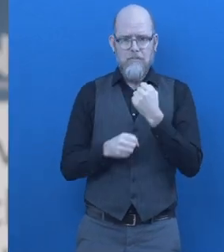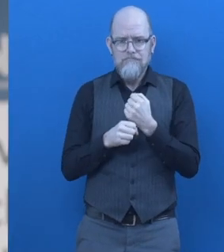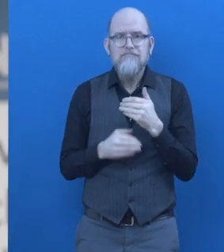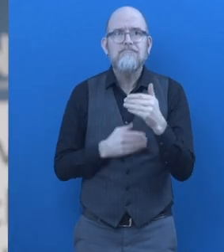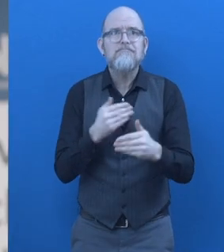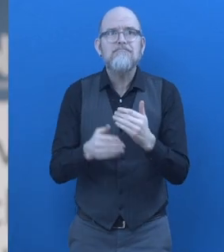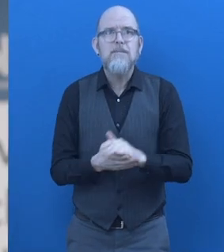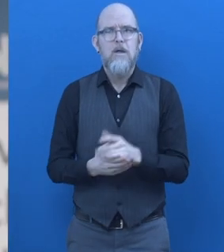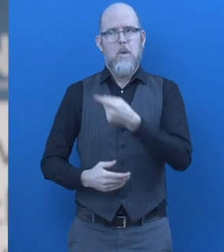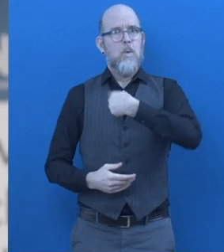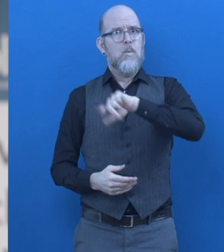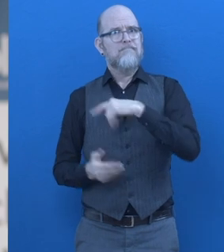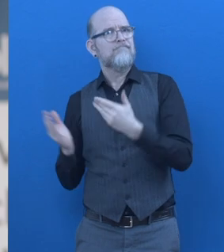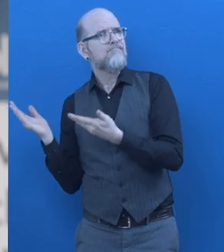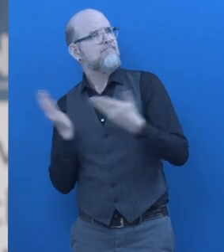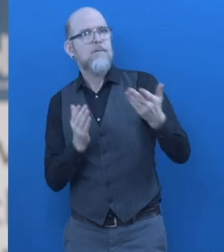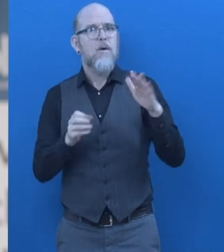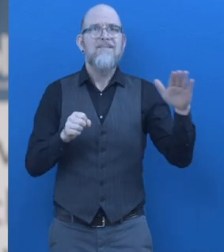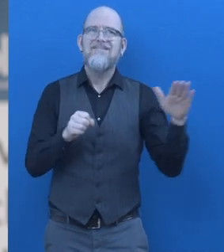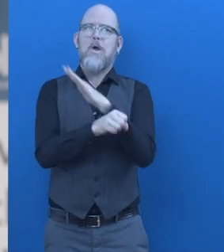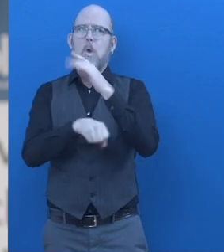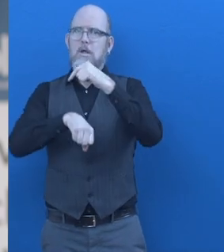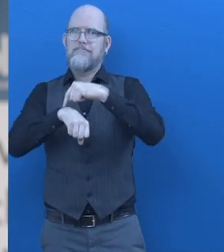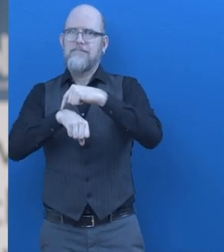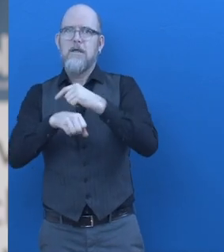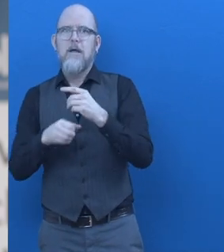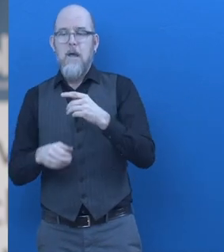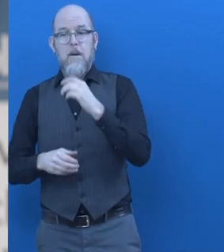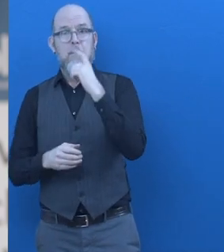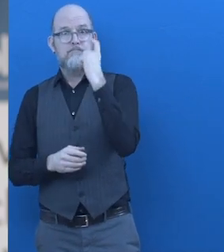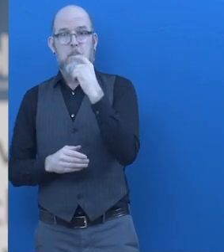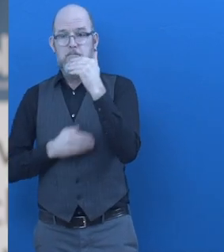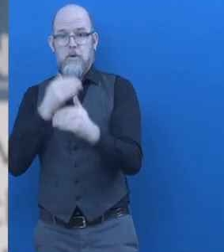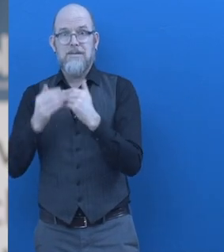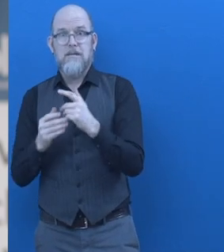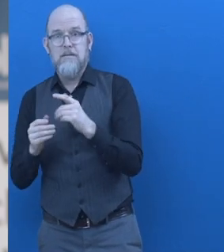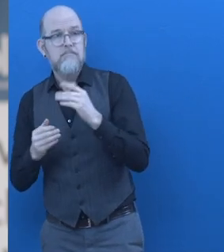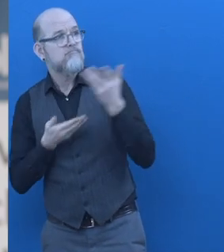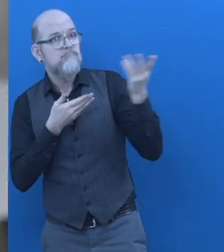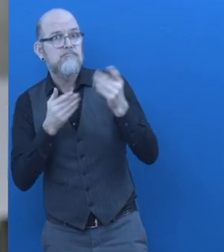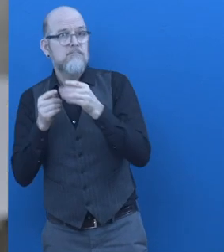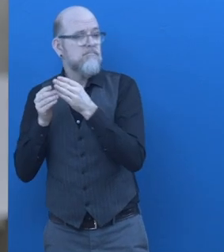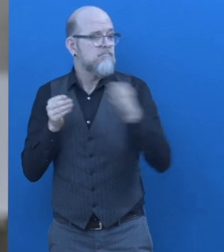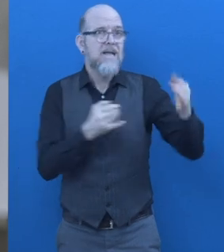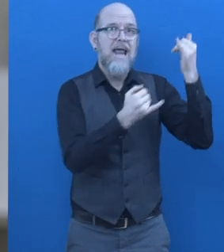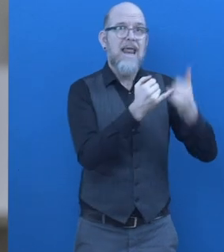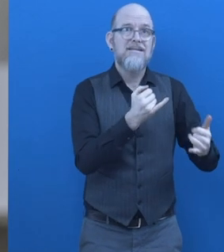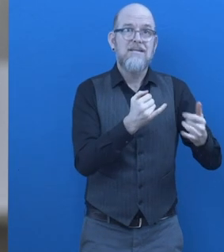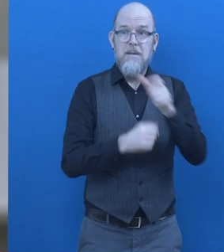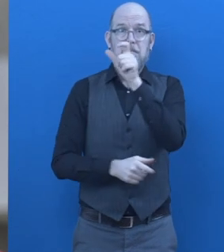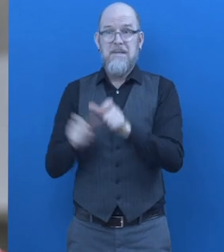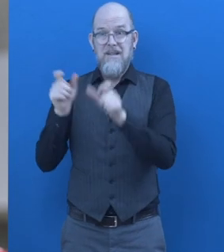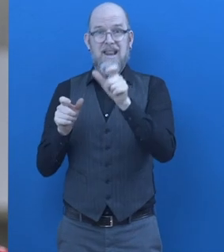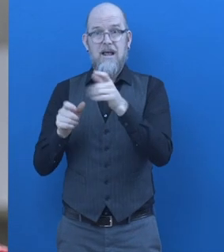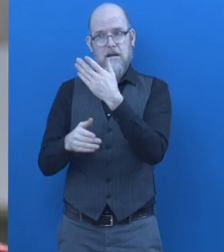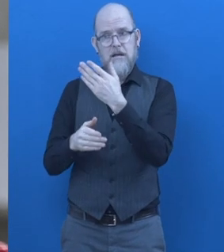We provide a fully managed end-to-end process in which we help disabled employees facing challenges